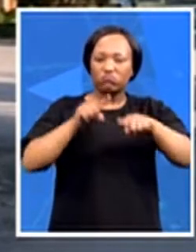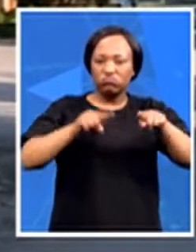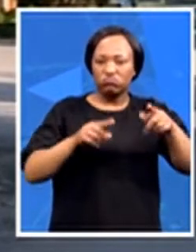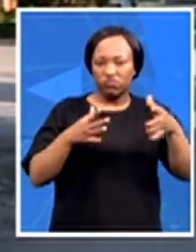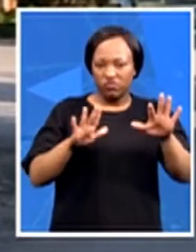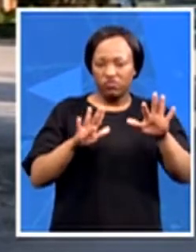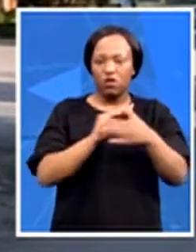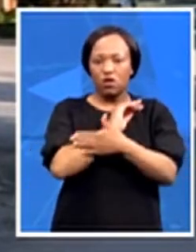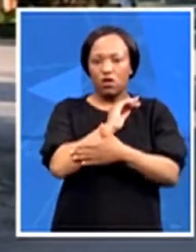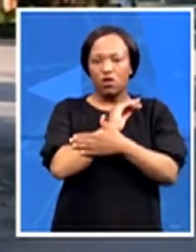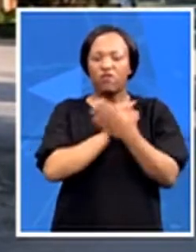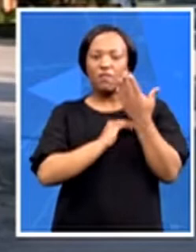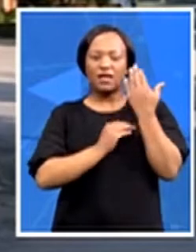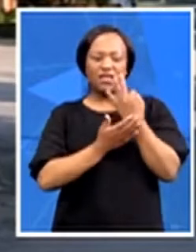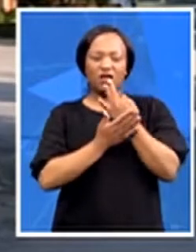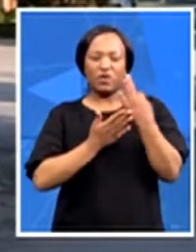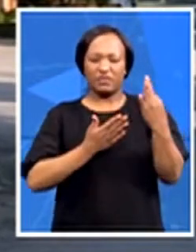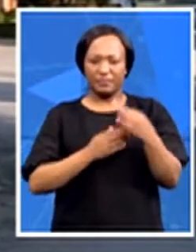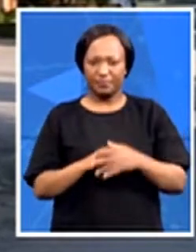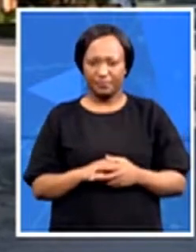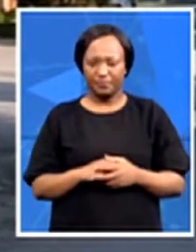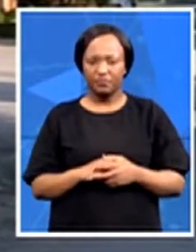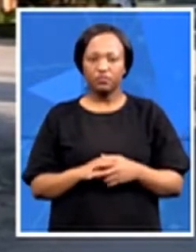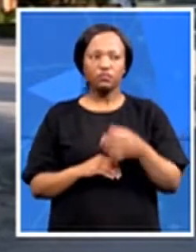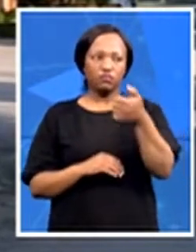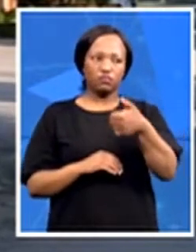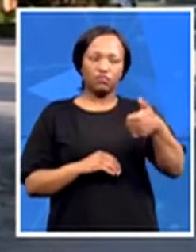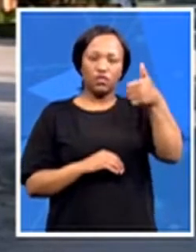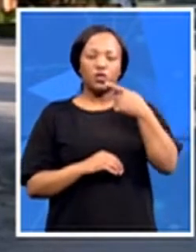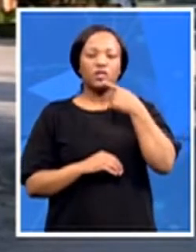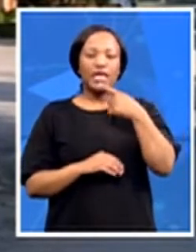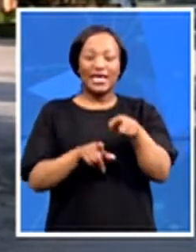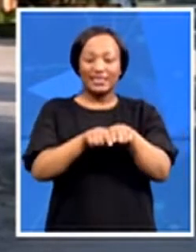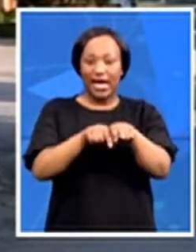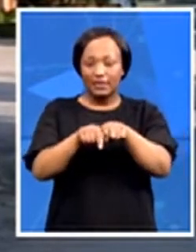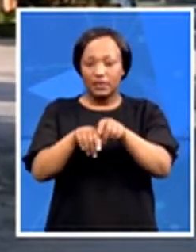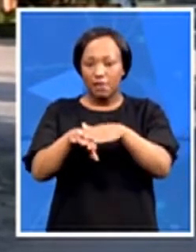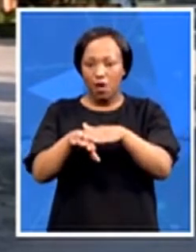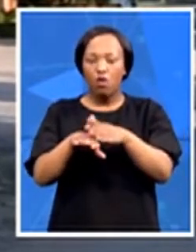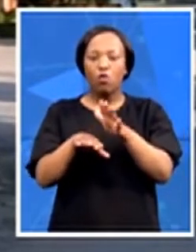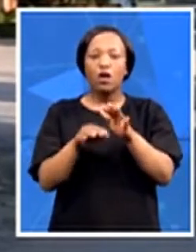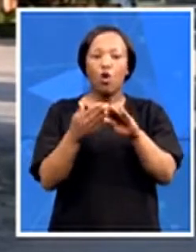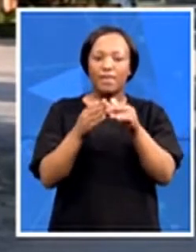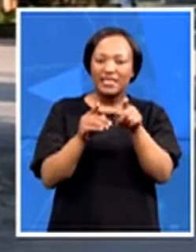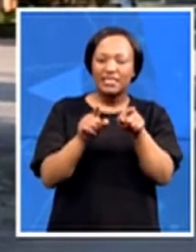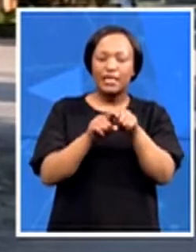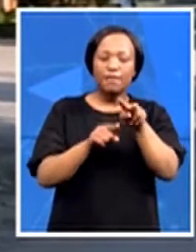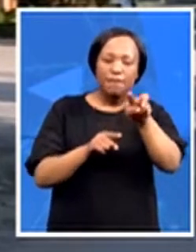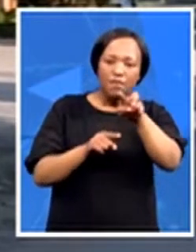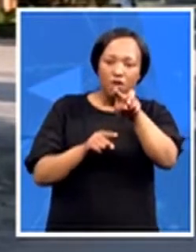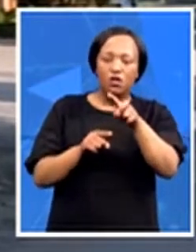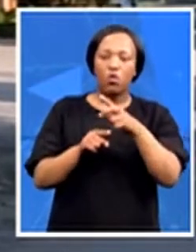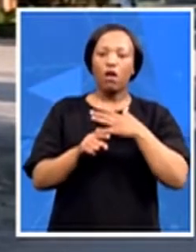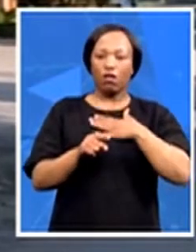Authorities are hoping that increasing testing centers will give tourists and residents a sense of certainty and help cushion the city's already